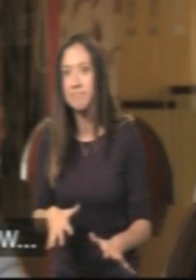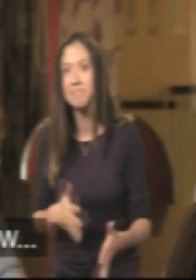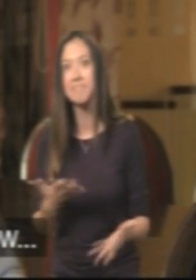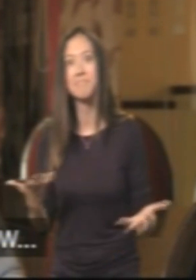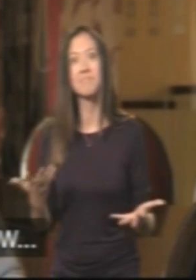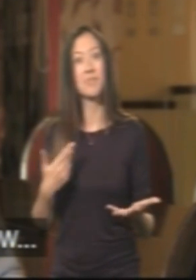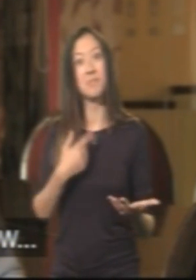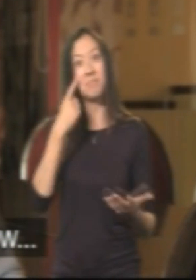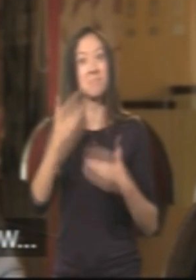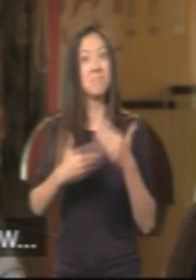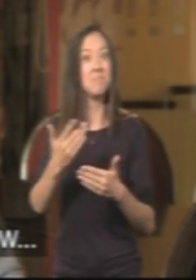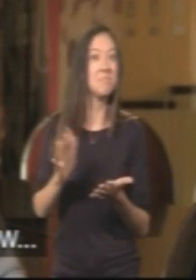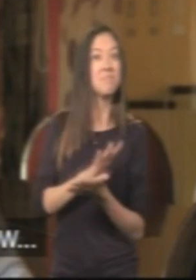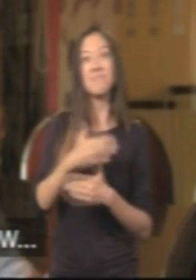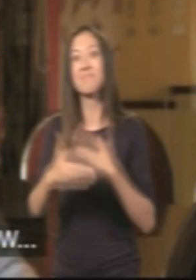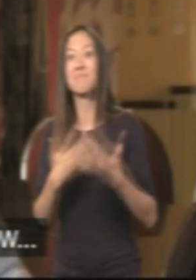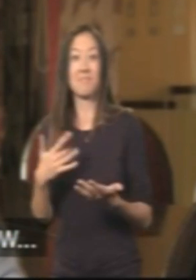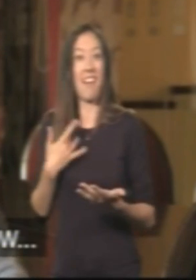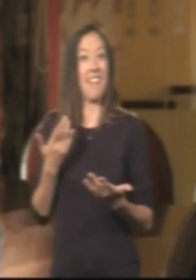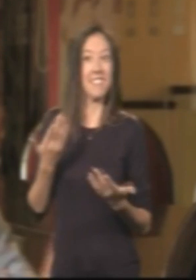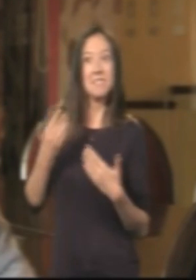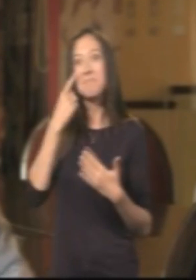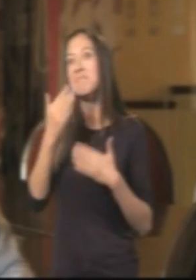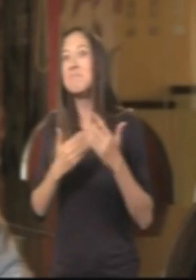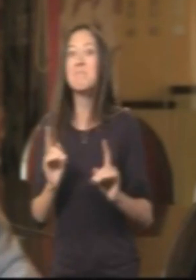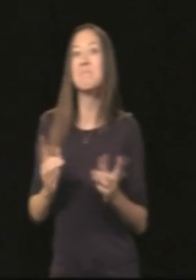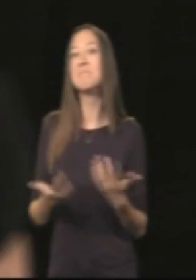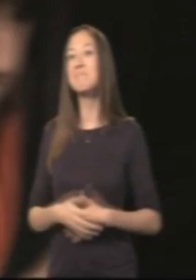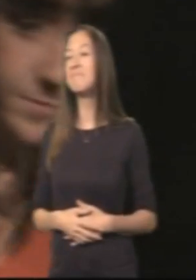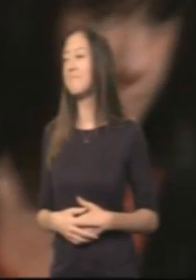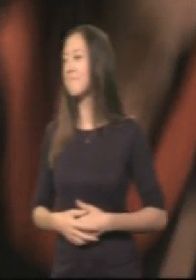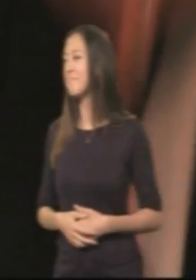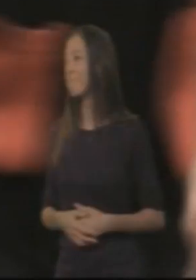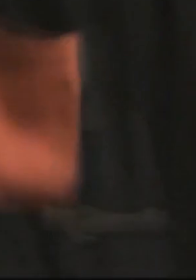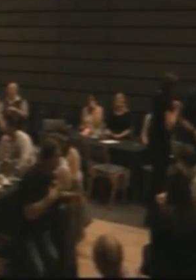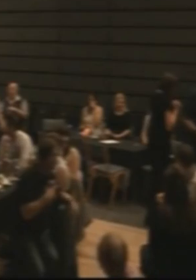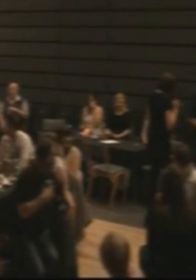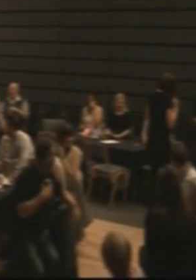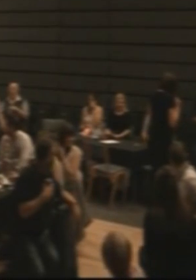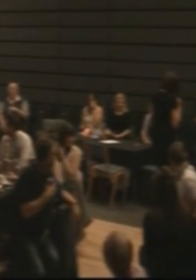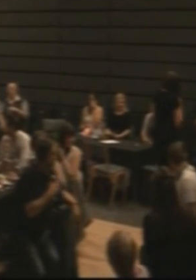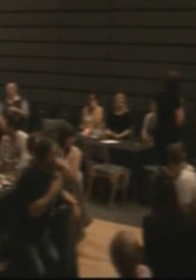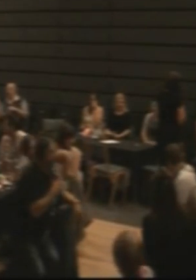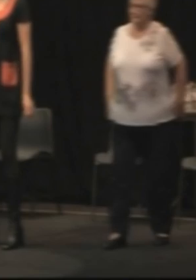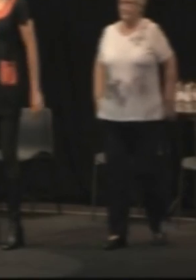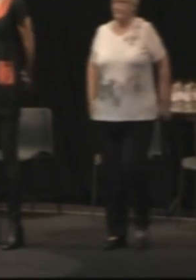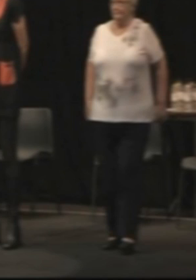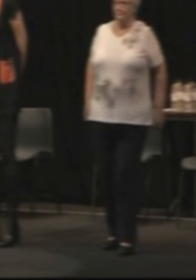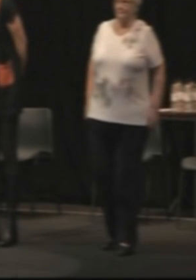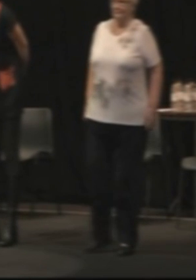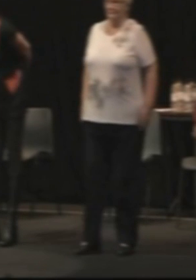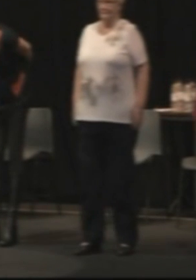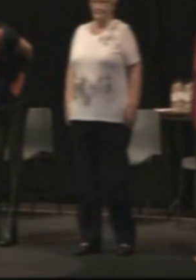I'm now at the point where I'm just like, you know, let's just see where this goes and have fun. That's what life's about to me. These have